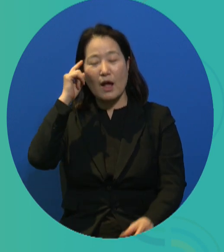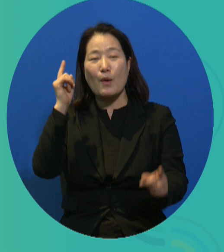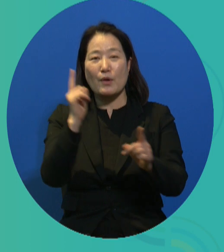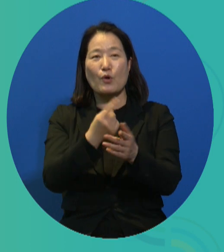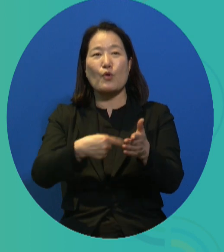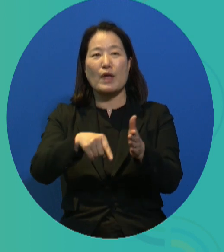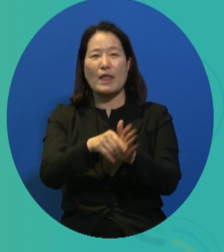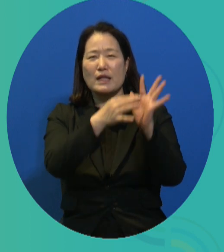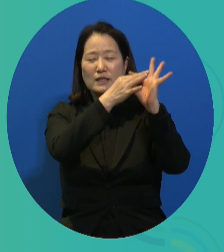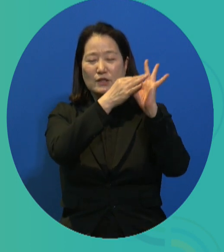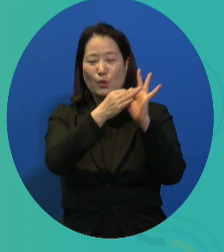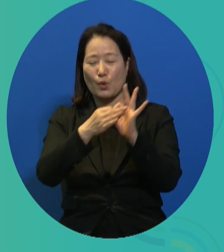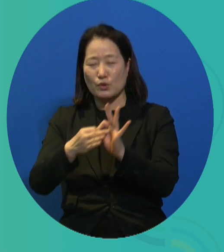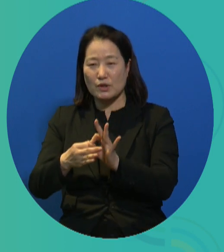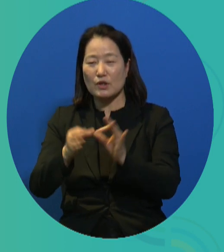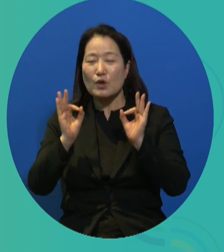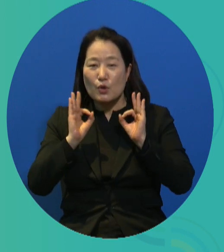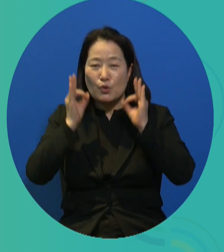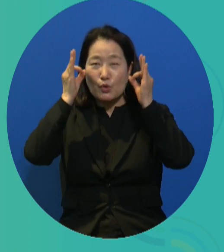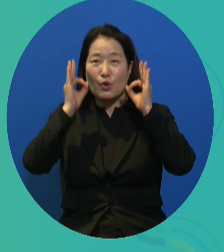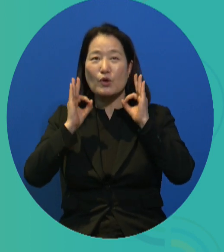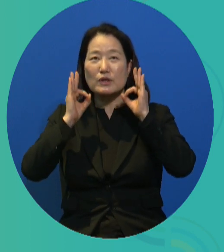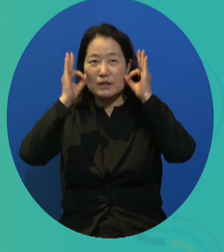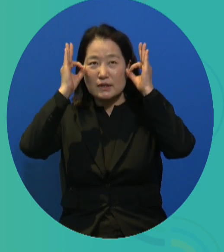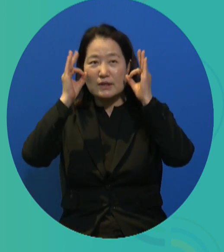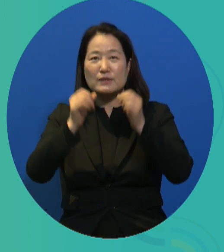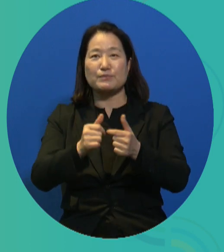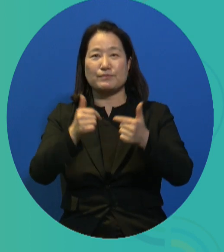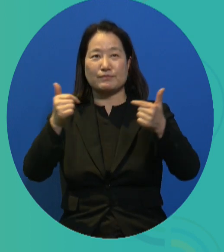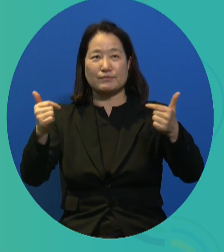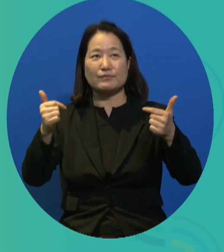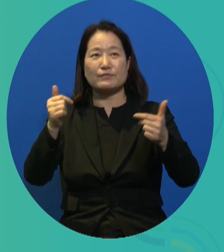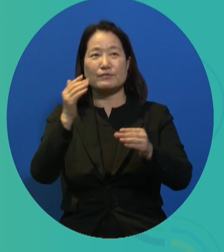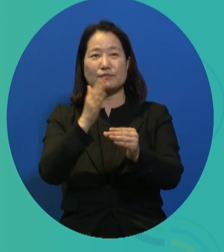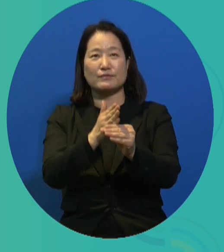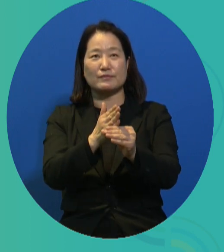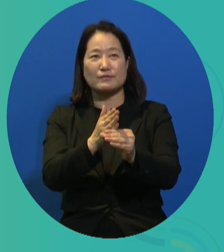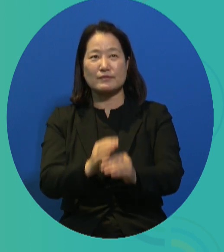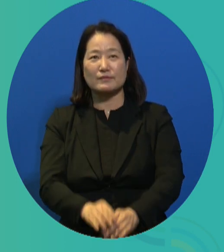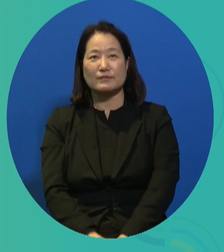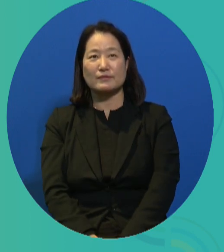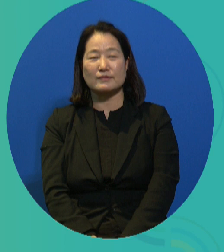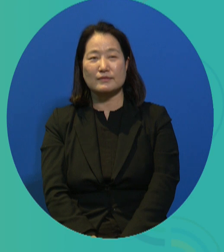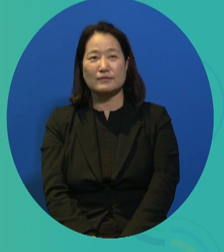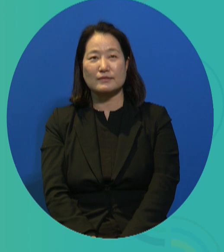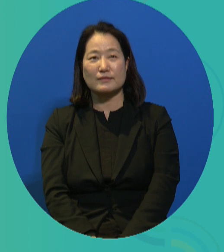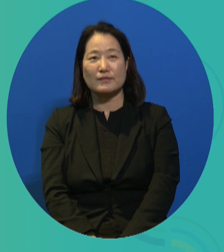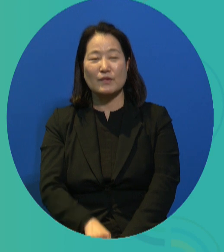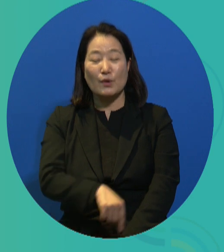disabled people as well as the other public.